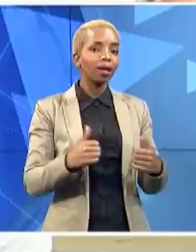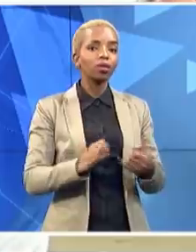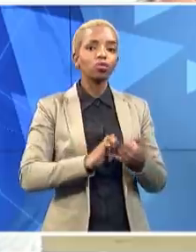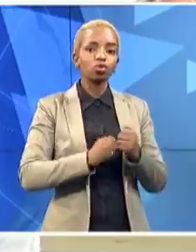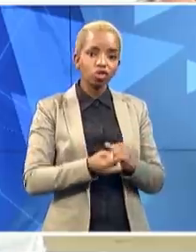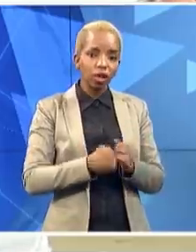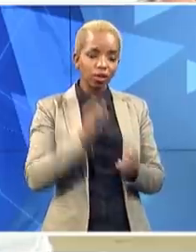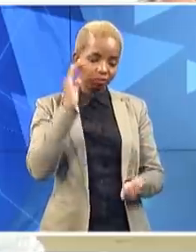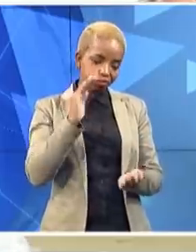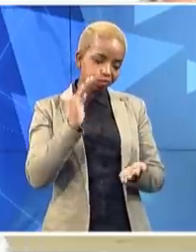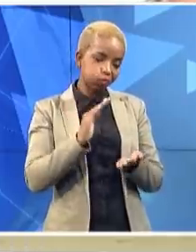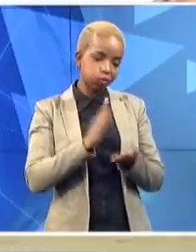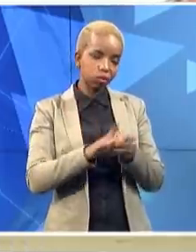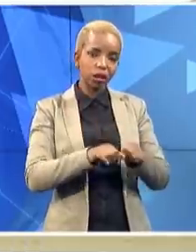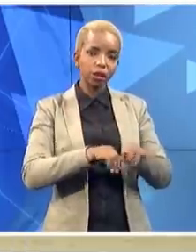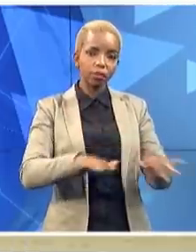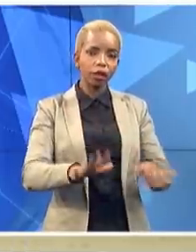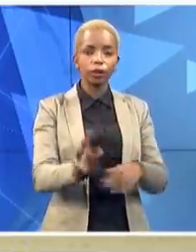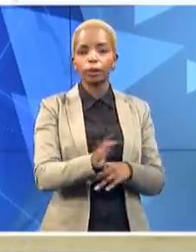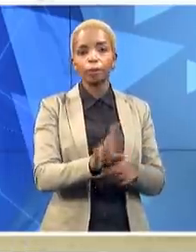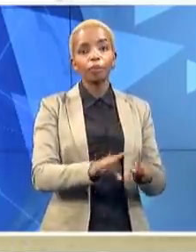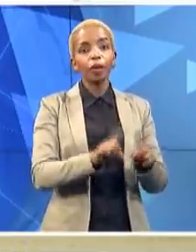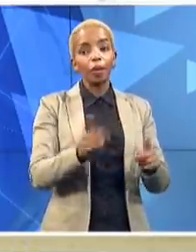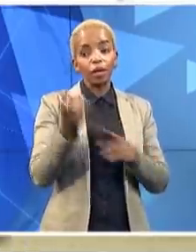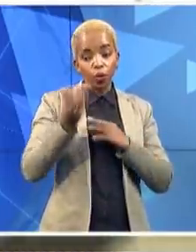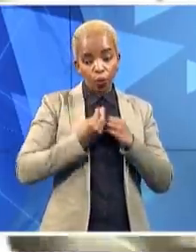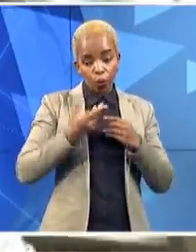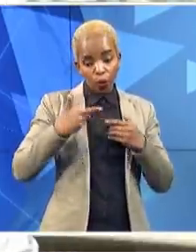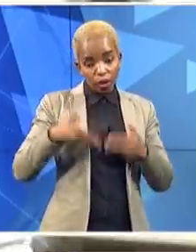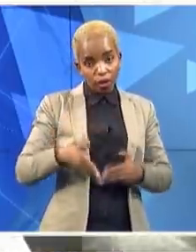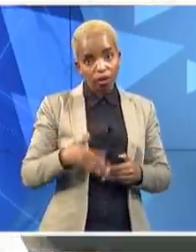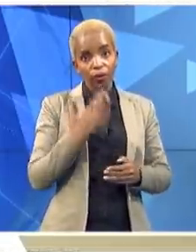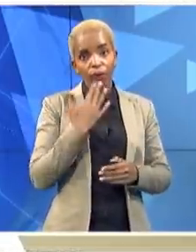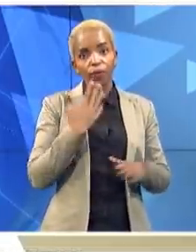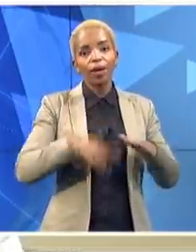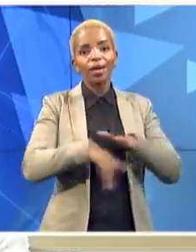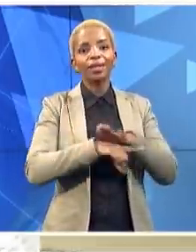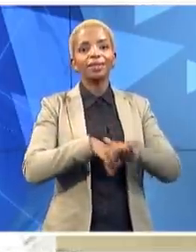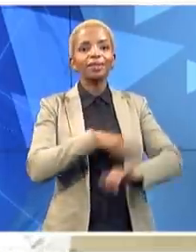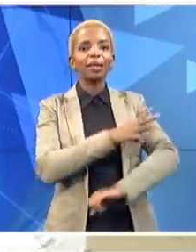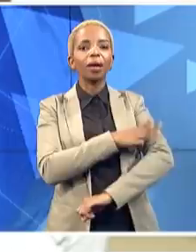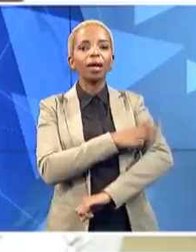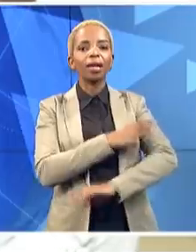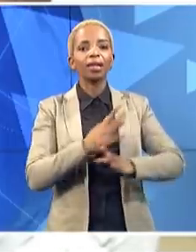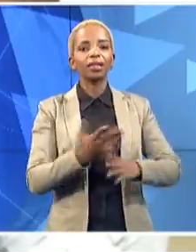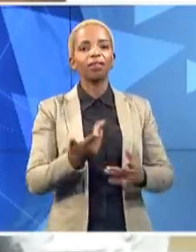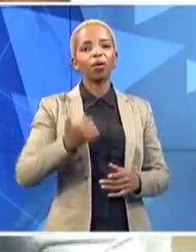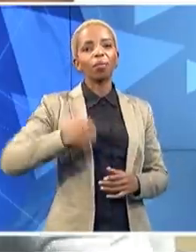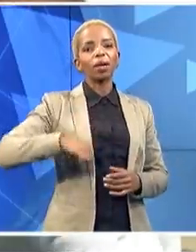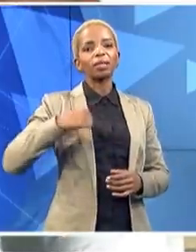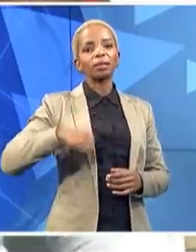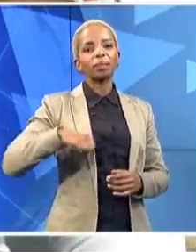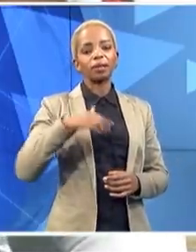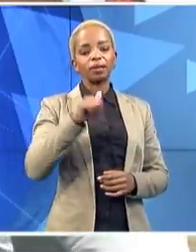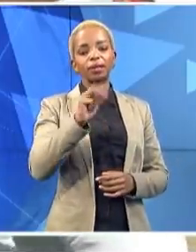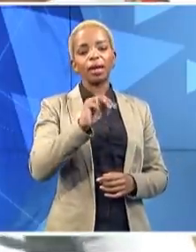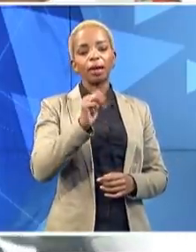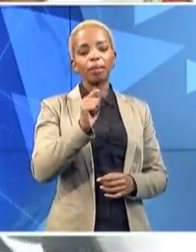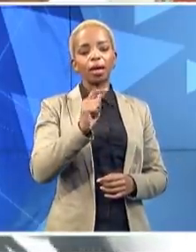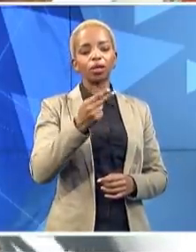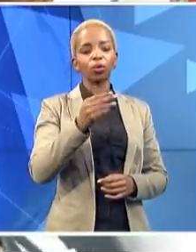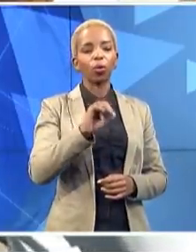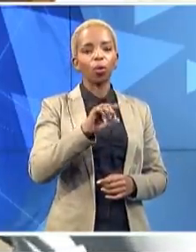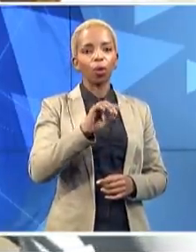by the district manager of Amatola District Municipality, Umama Ugede, to tell us more about today's processes. Mama, tell us more